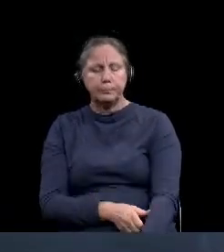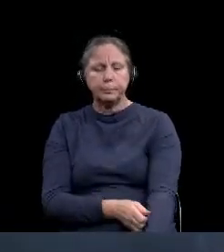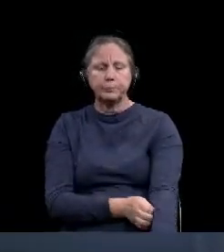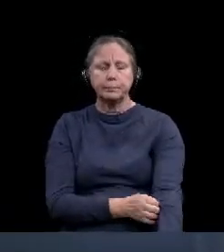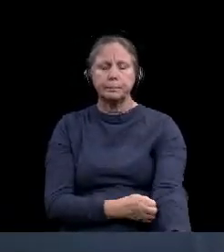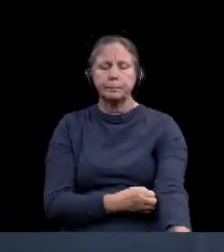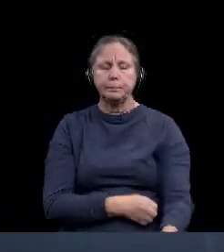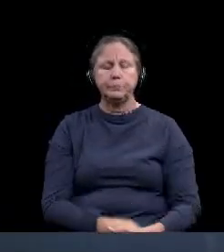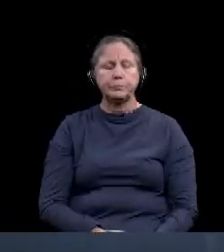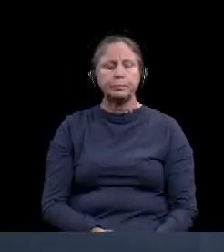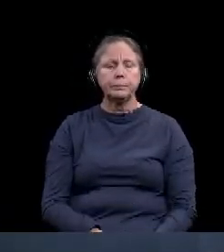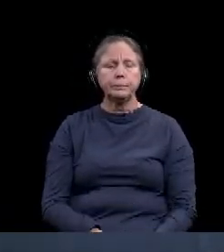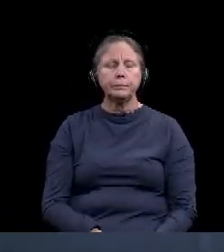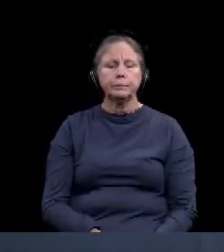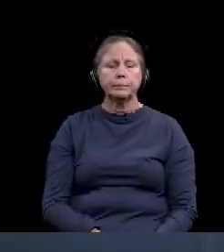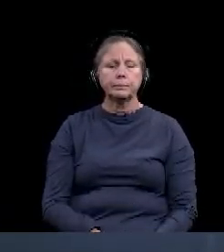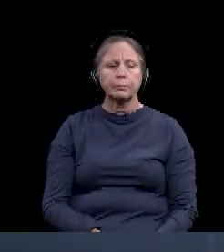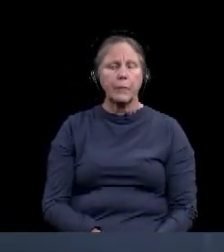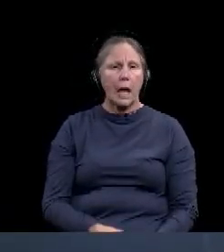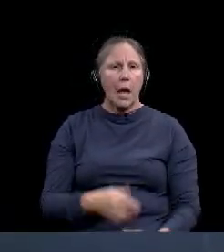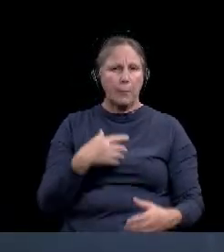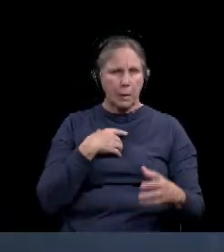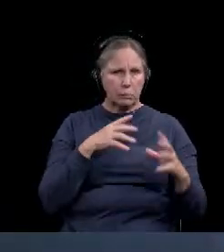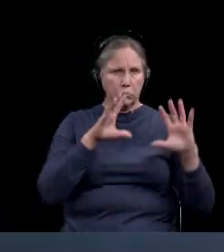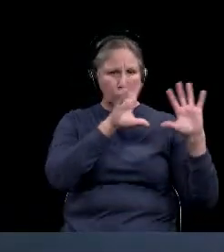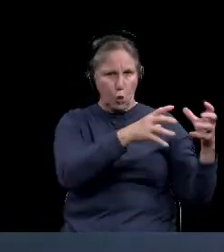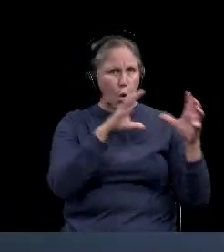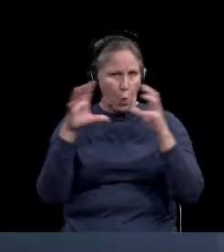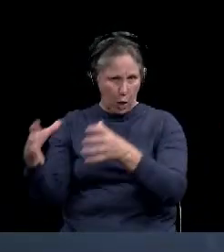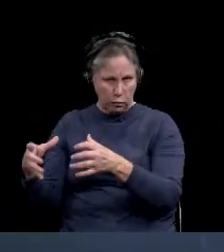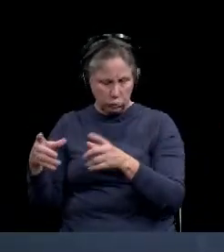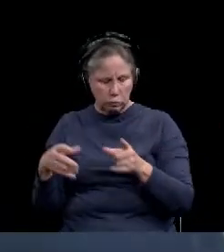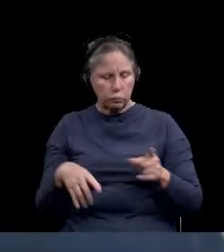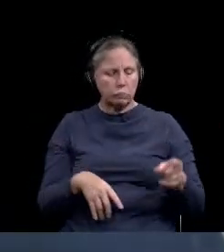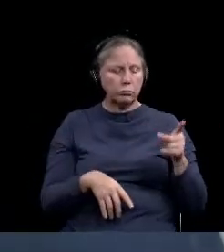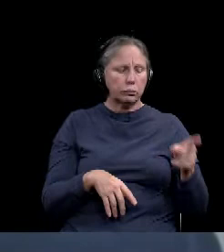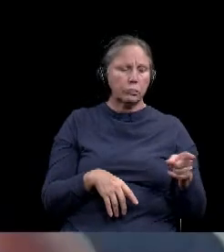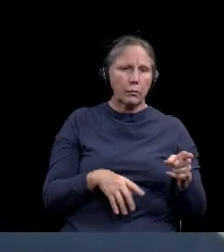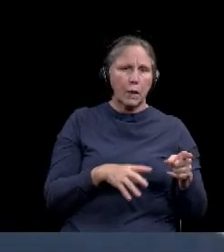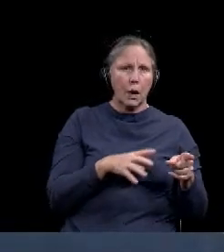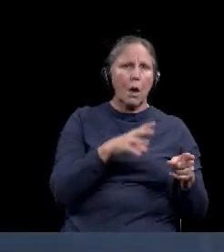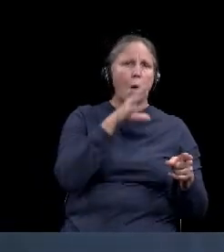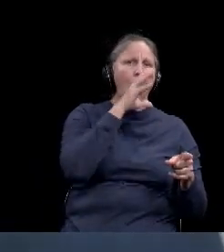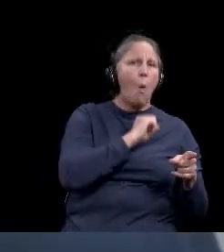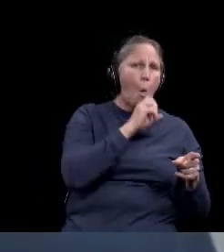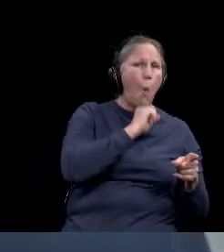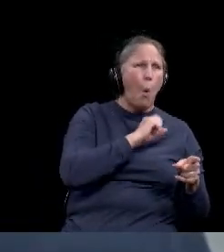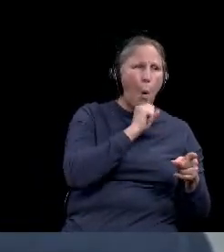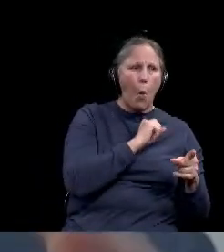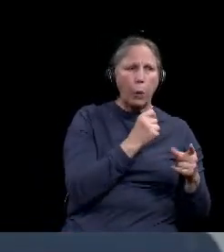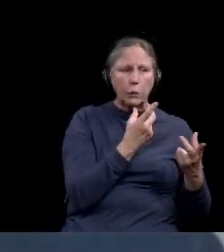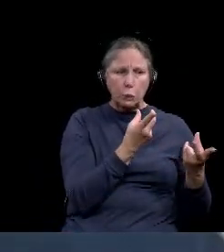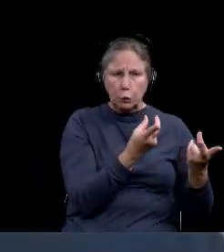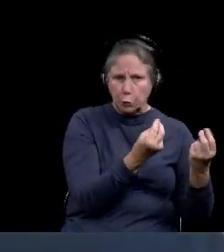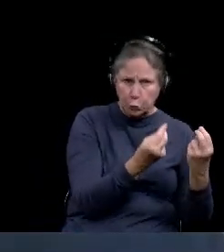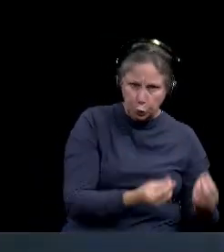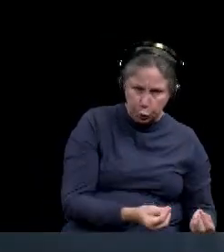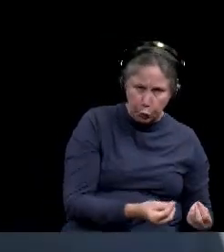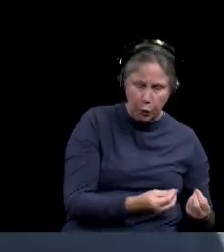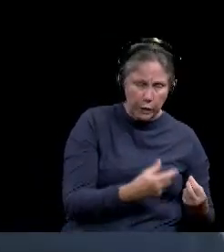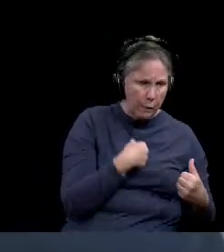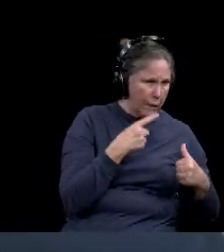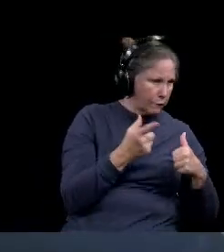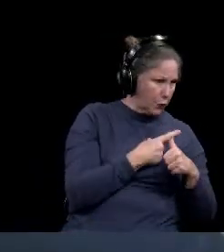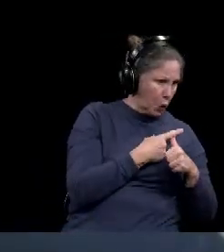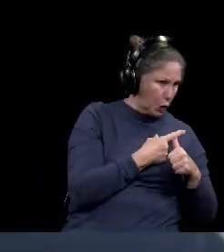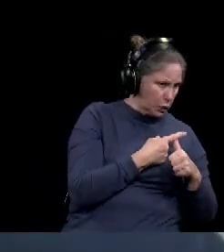Um, there's, I would break these down really into two categories. There's mostly old strategies, things that we had available to us